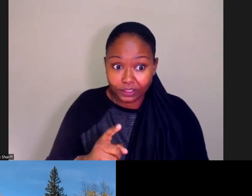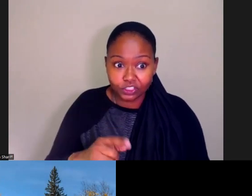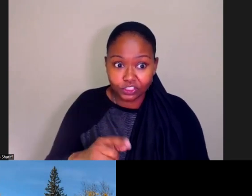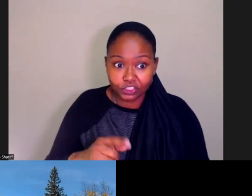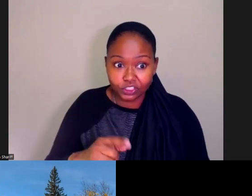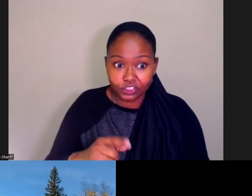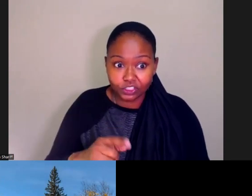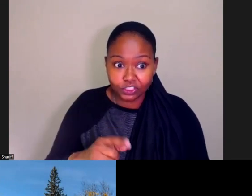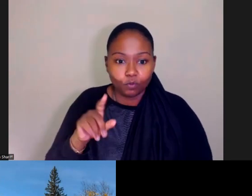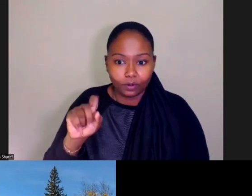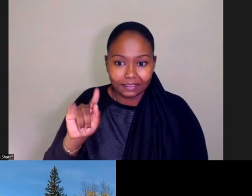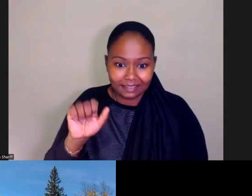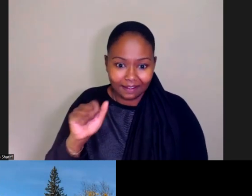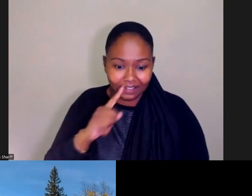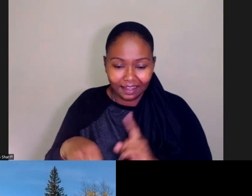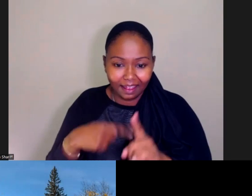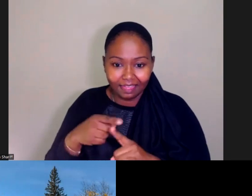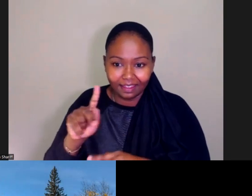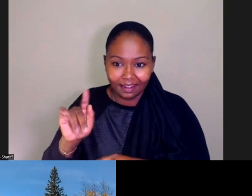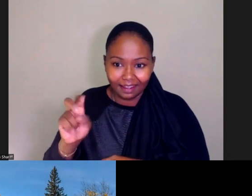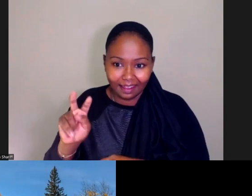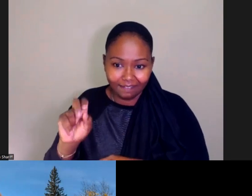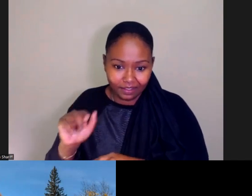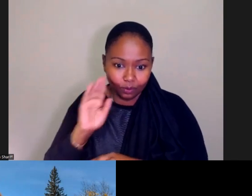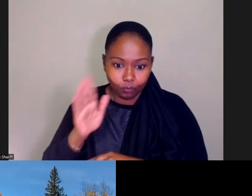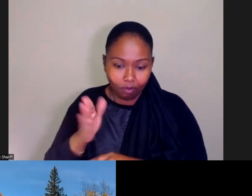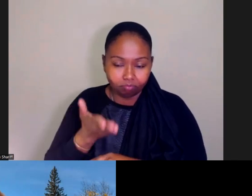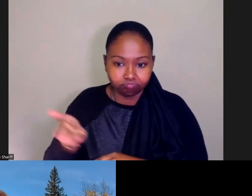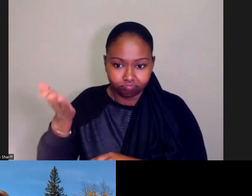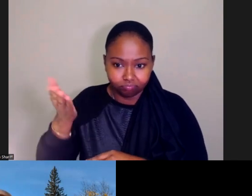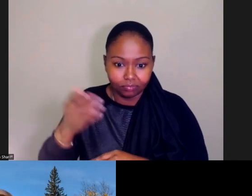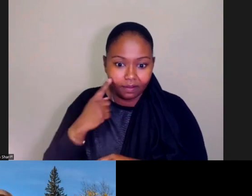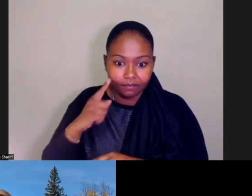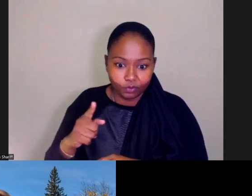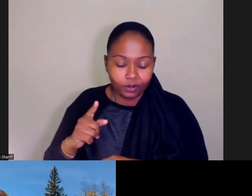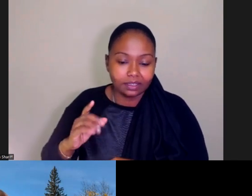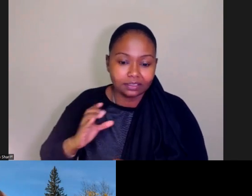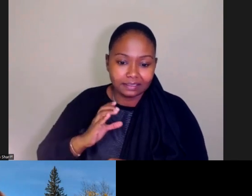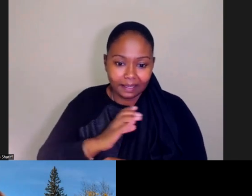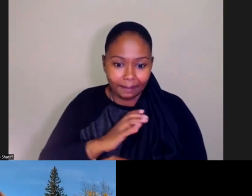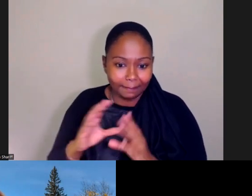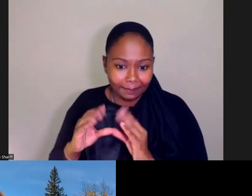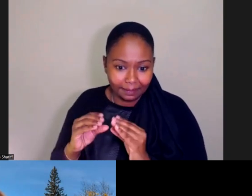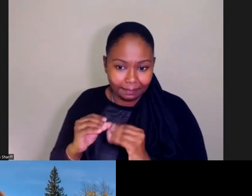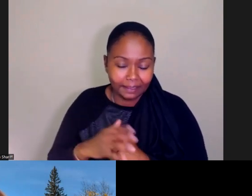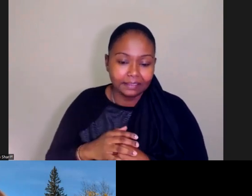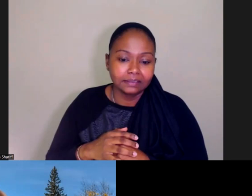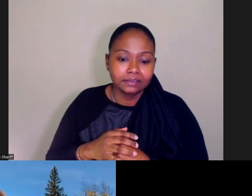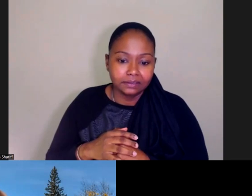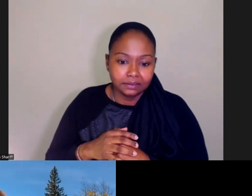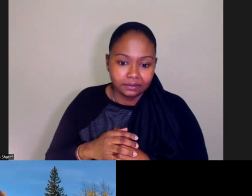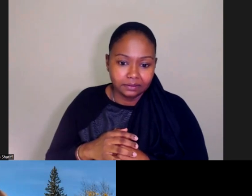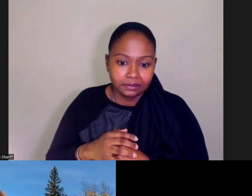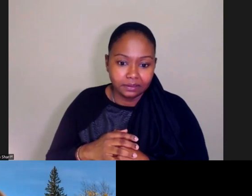Kevin's going to lead a conversation with, um, MPA committee members and we'll take public comment. Um, it's scheduled for